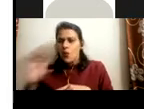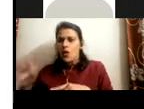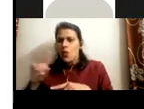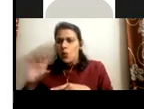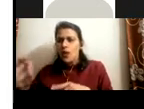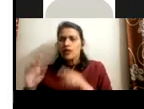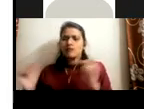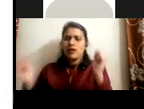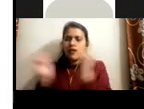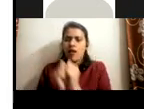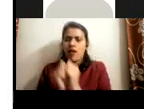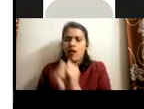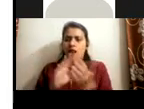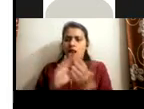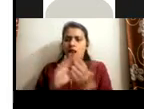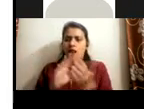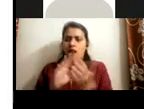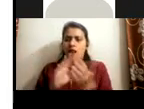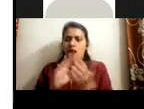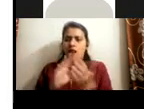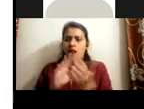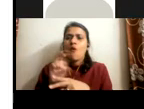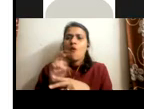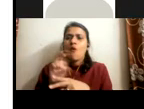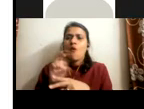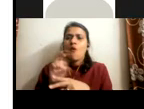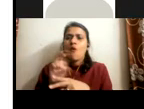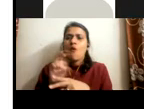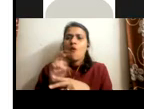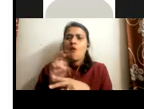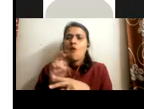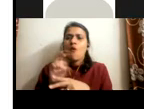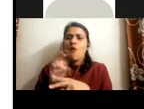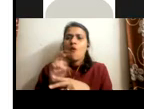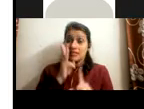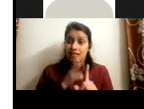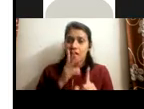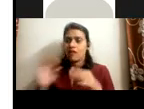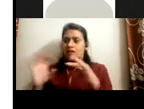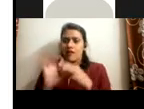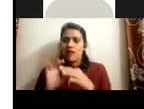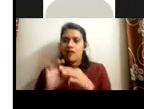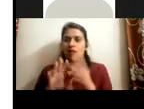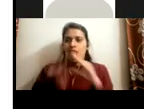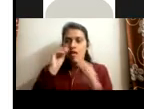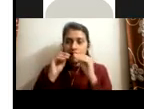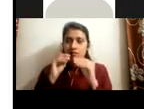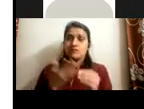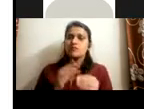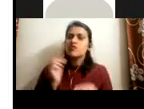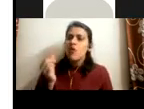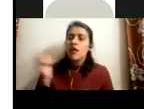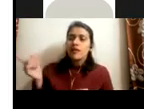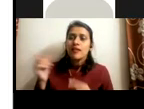that the trainer, trainee gets full, full, understanding. Then goes to the trainer and the employer is also coming only for internship,